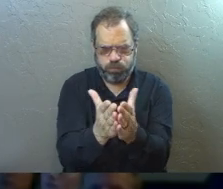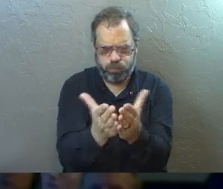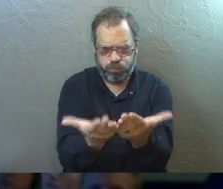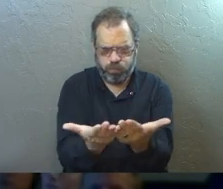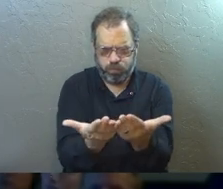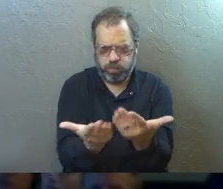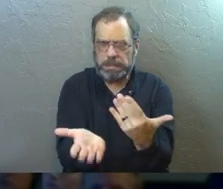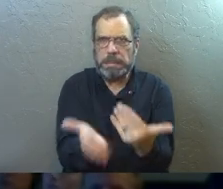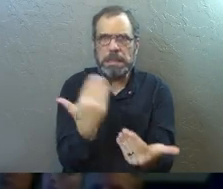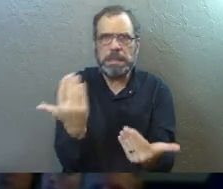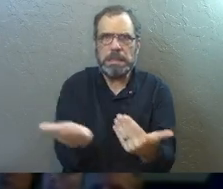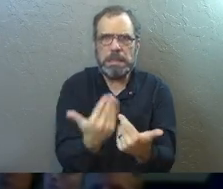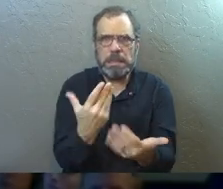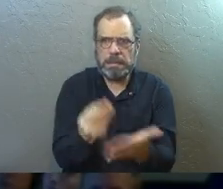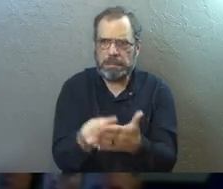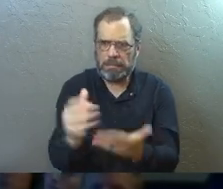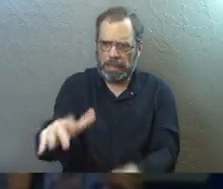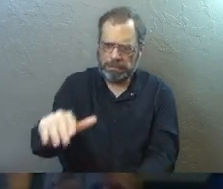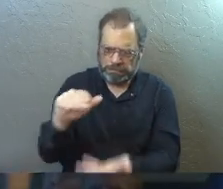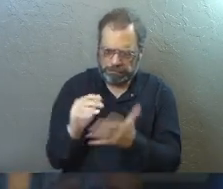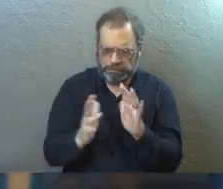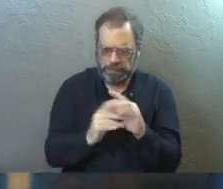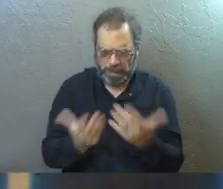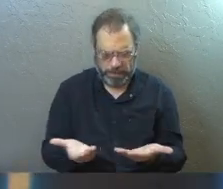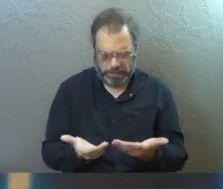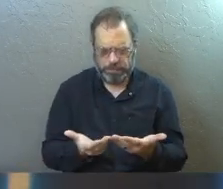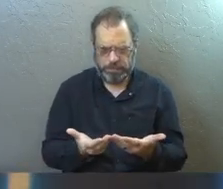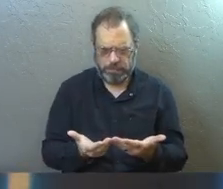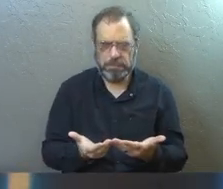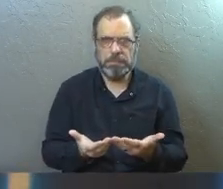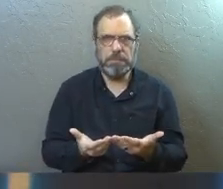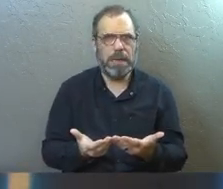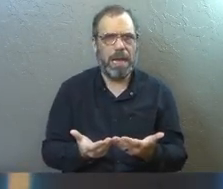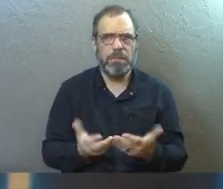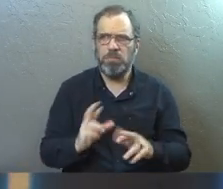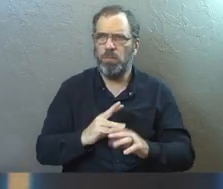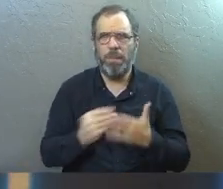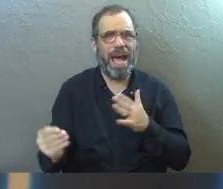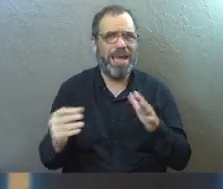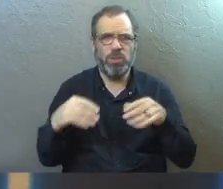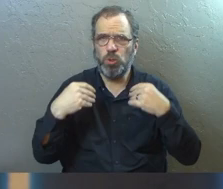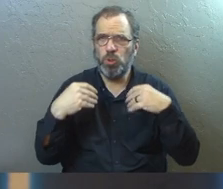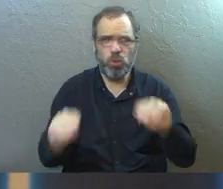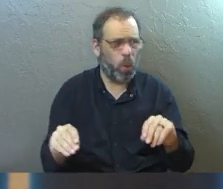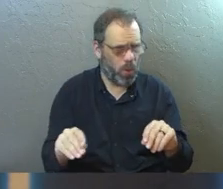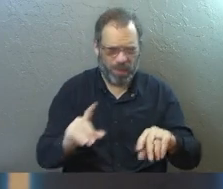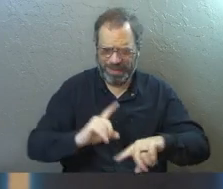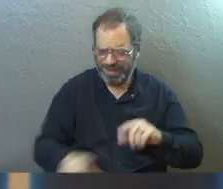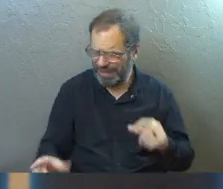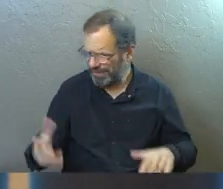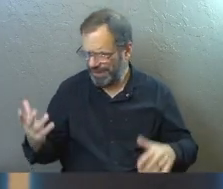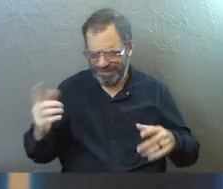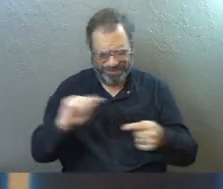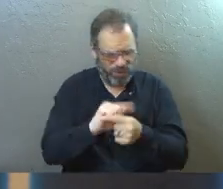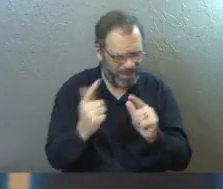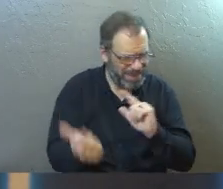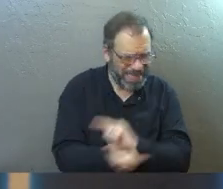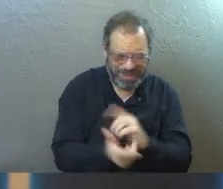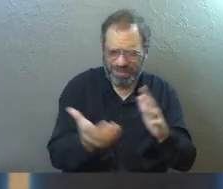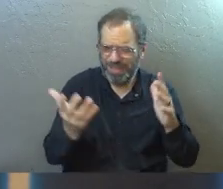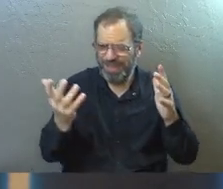in human history right now. It's so available. It's available in all these translations.